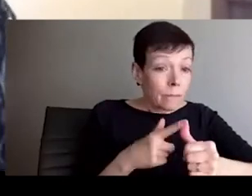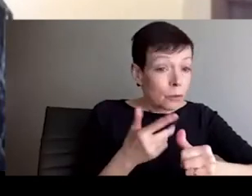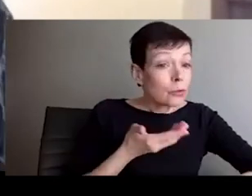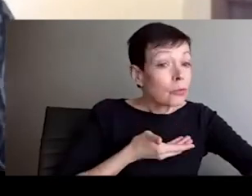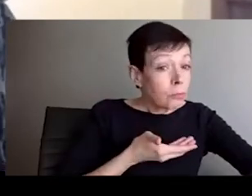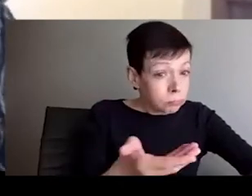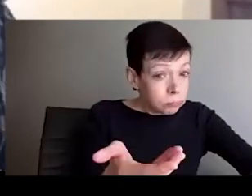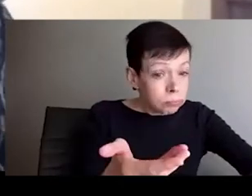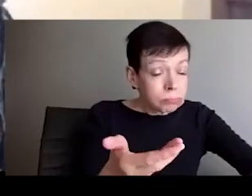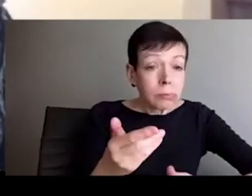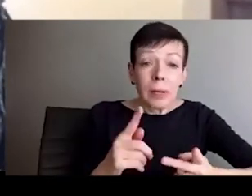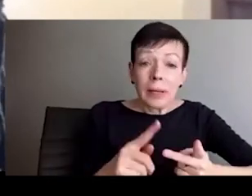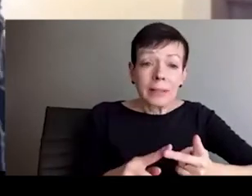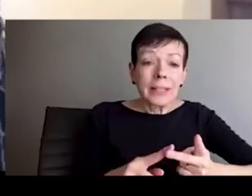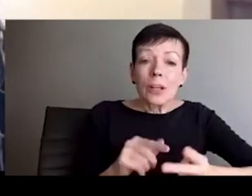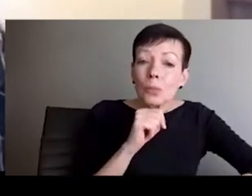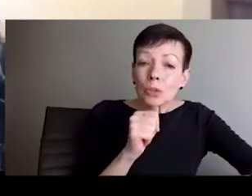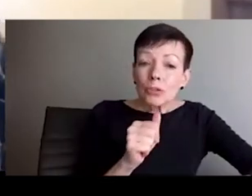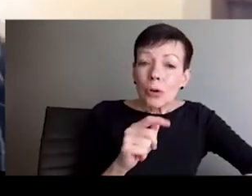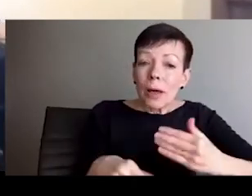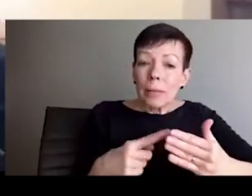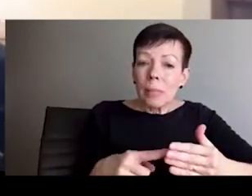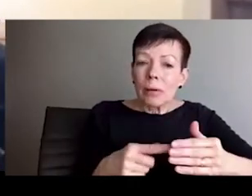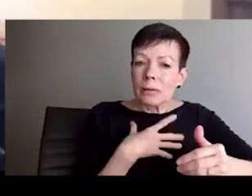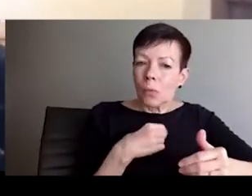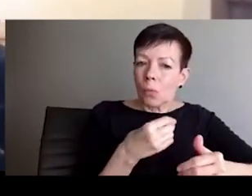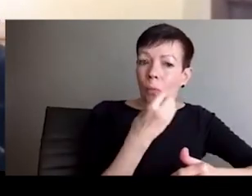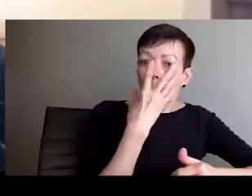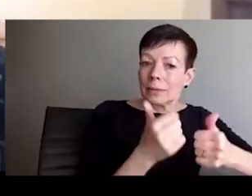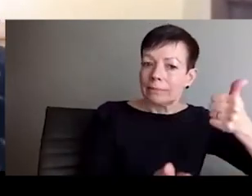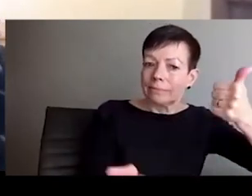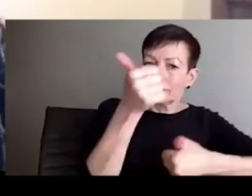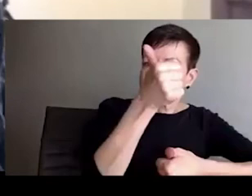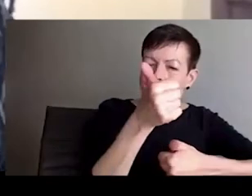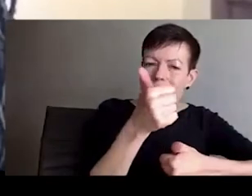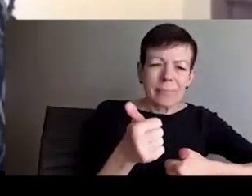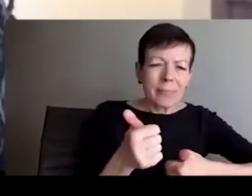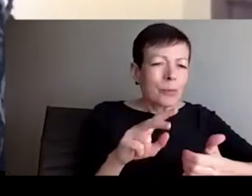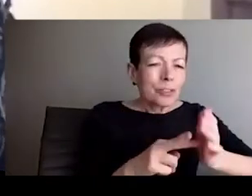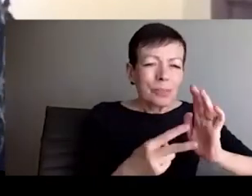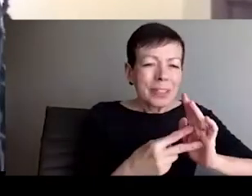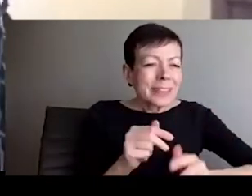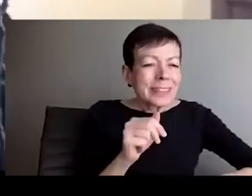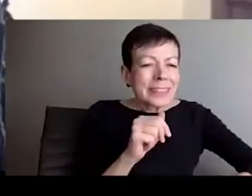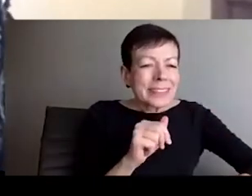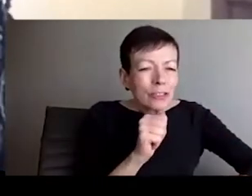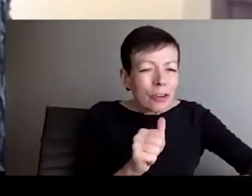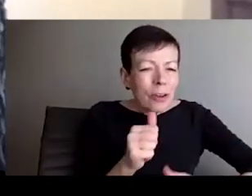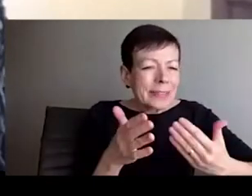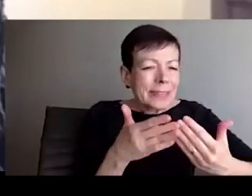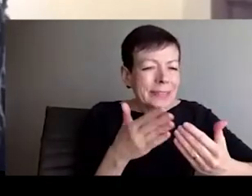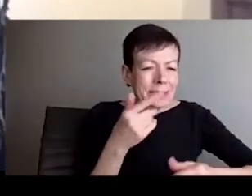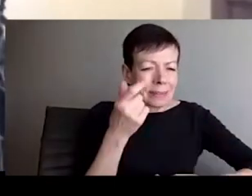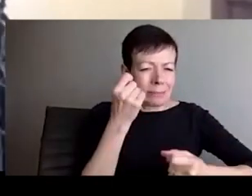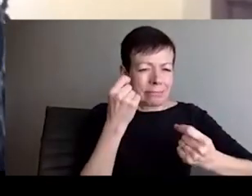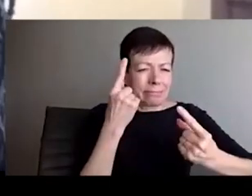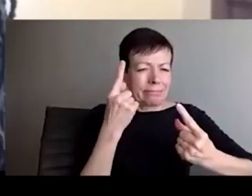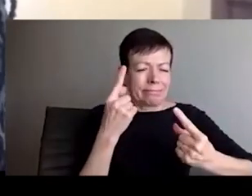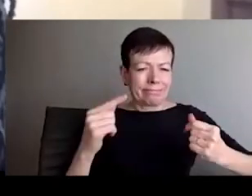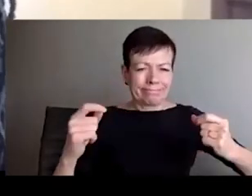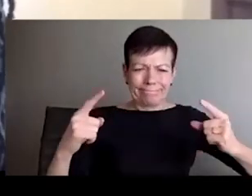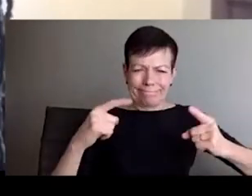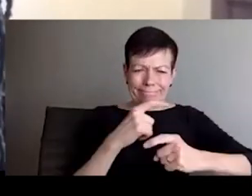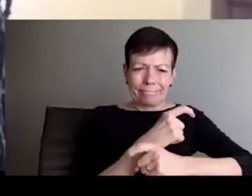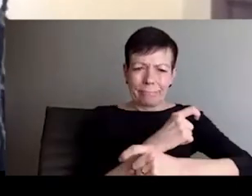Black folks in the U.S. at the same time. And so that history is really important, though, because it's a complex, it's a complicated history. It's not a